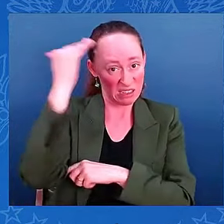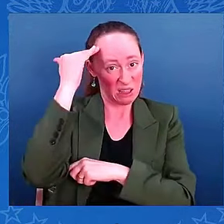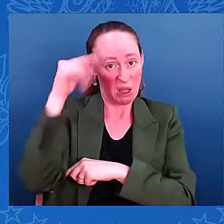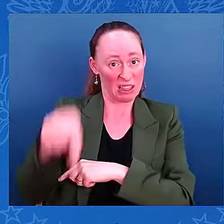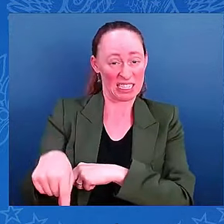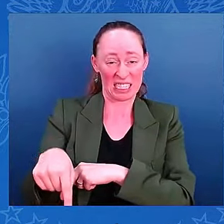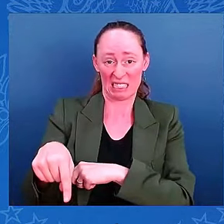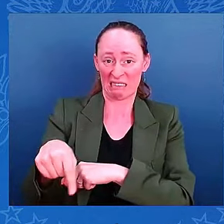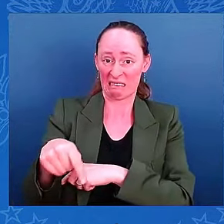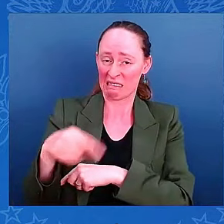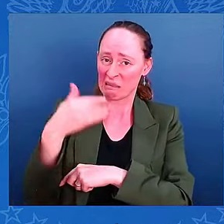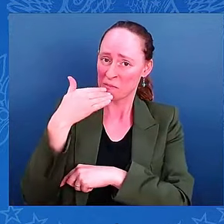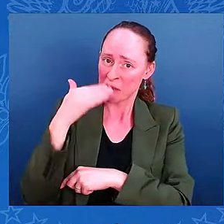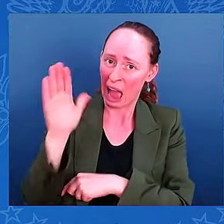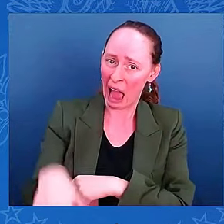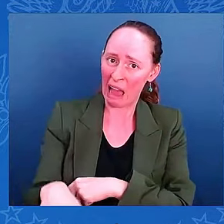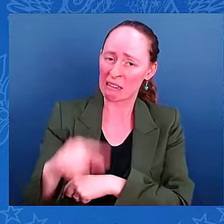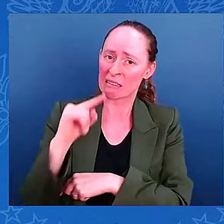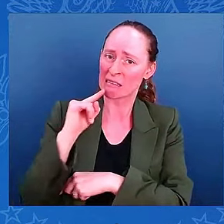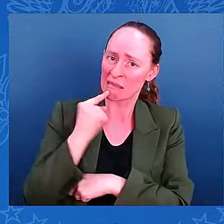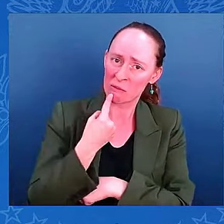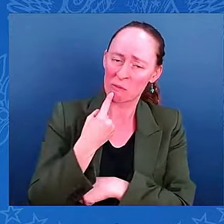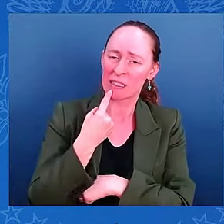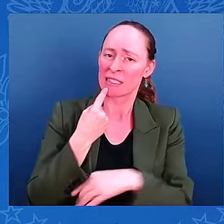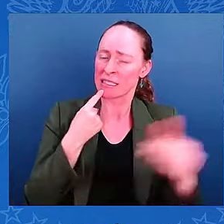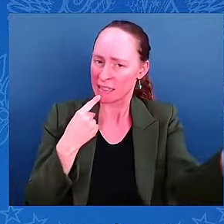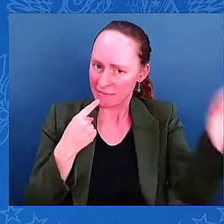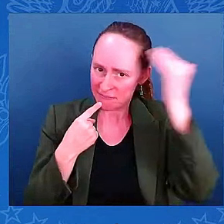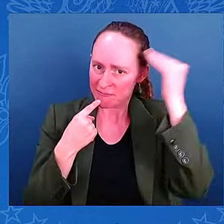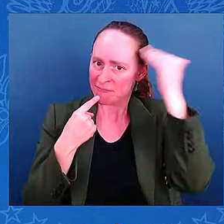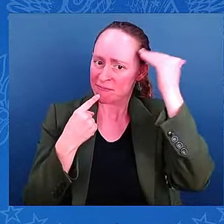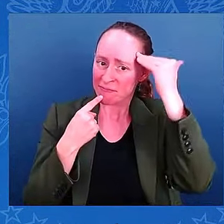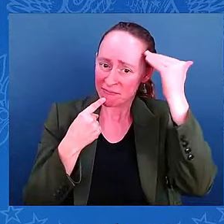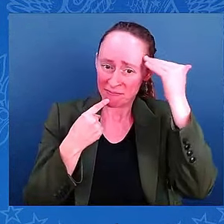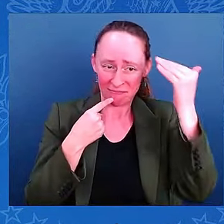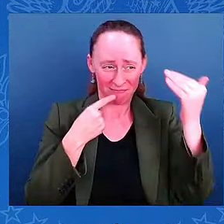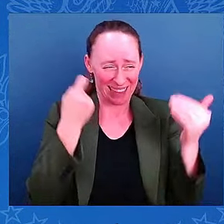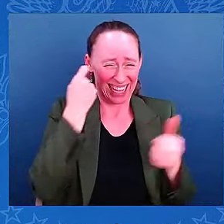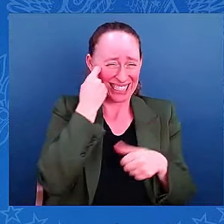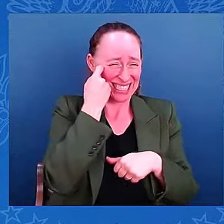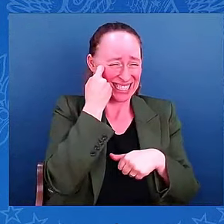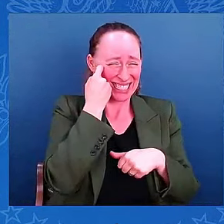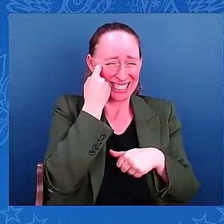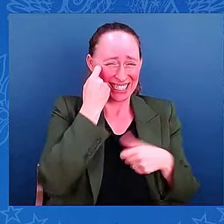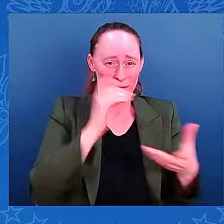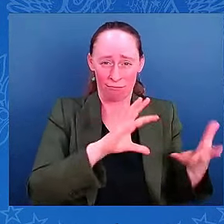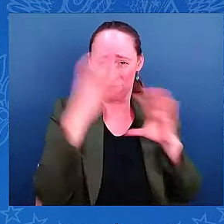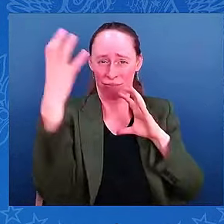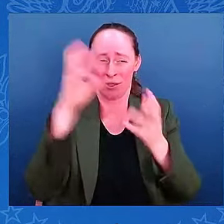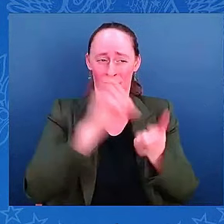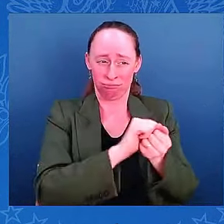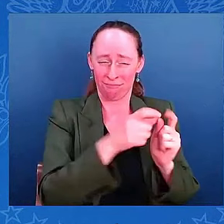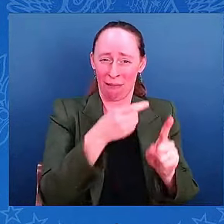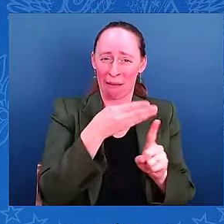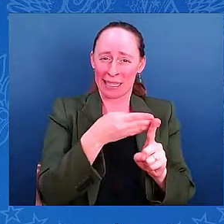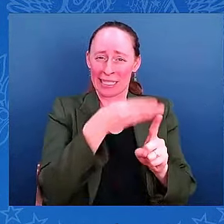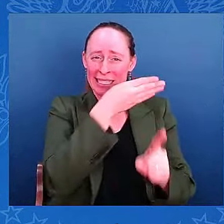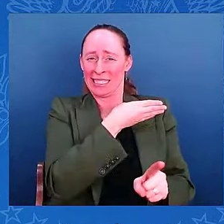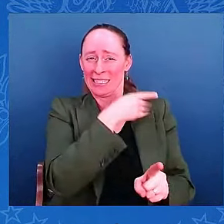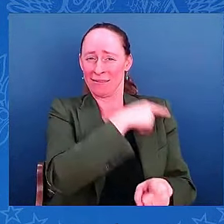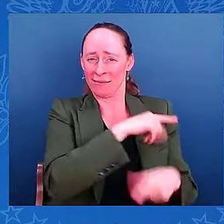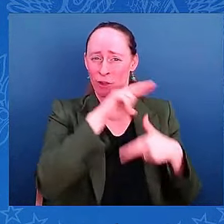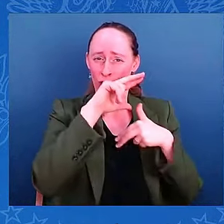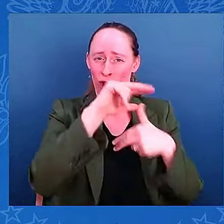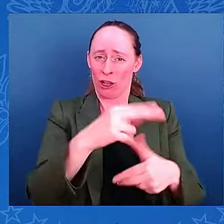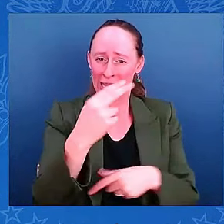is still recovering from Hurricane Helene. My senior field commanders are well integrated with both the state